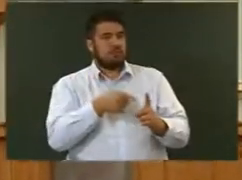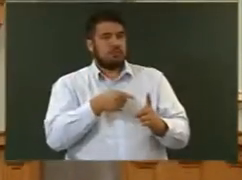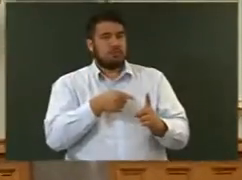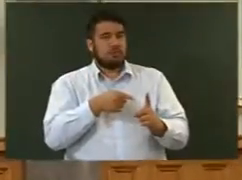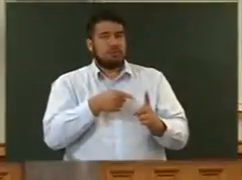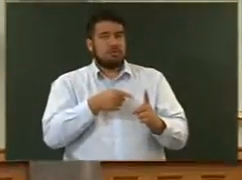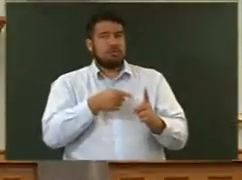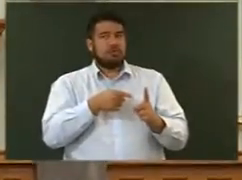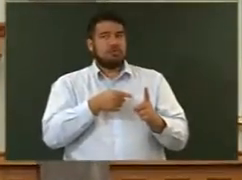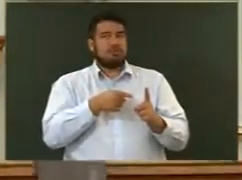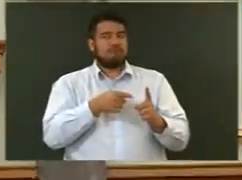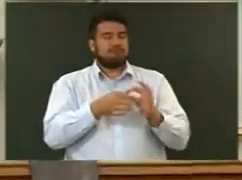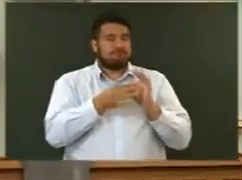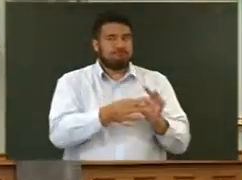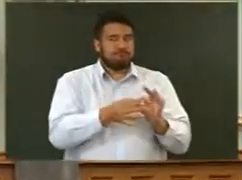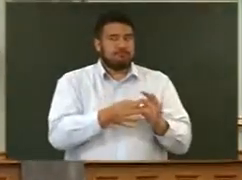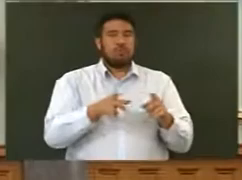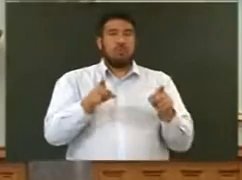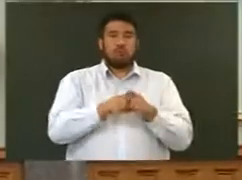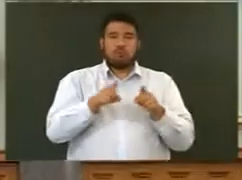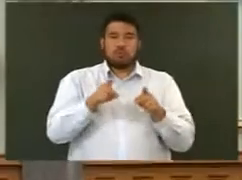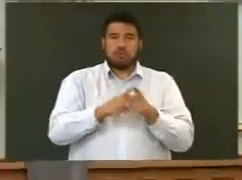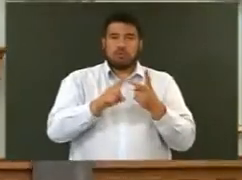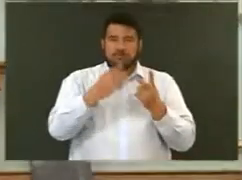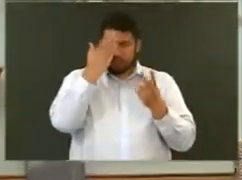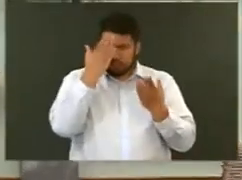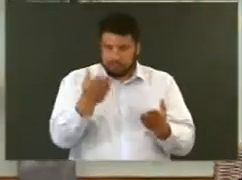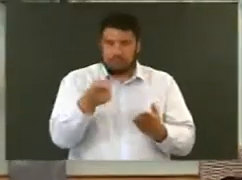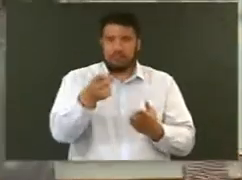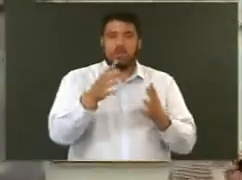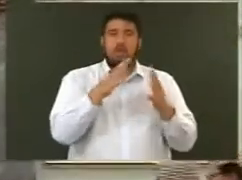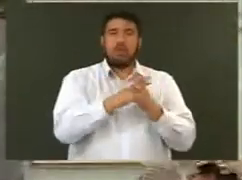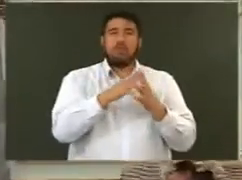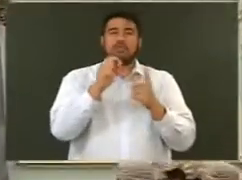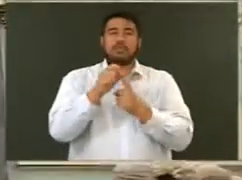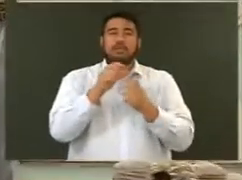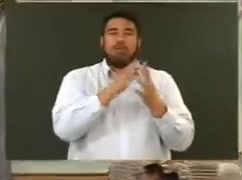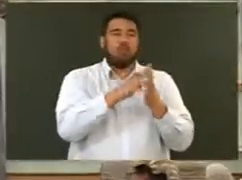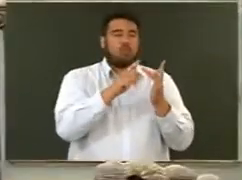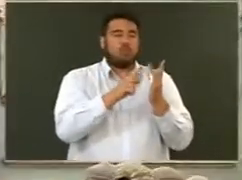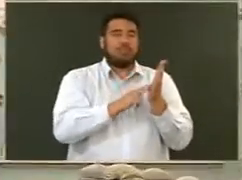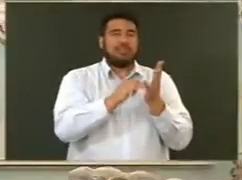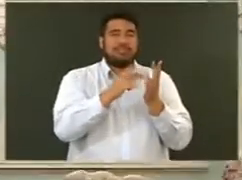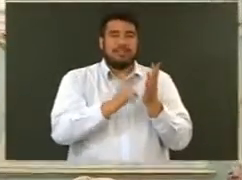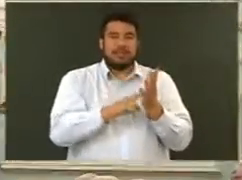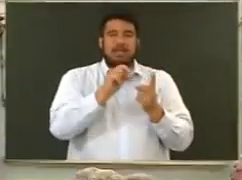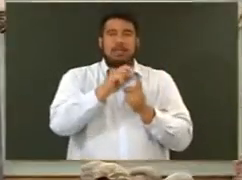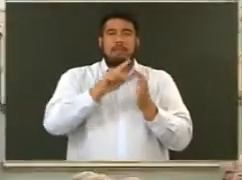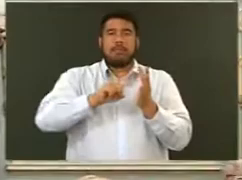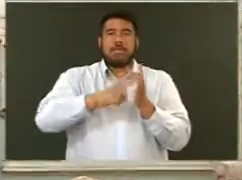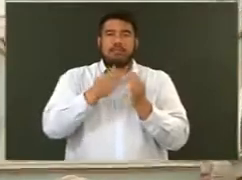Honourable Winston Peters, Honourable James Shaw, Right Honourable Bill English, and Honourable Member David Seymour.